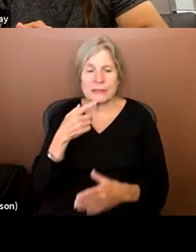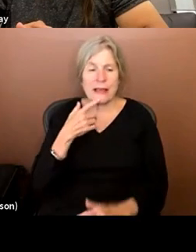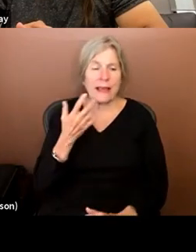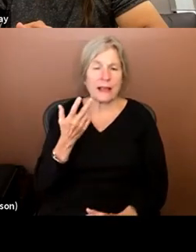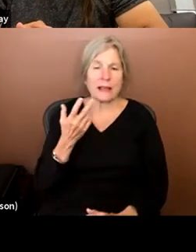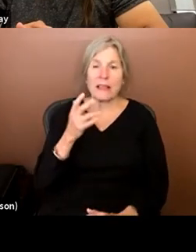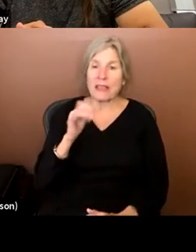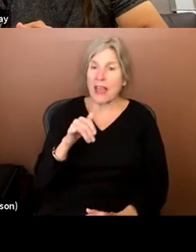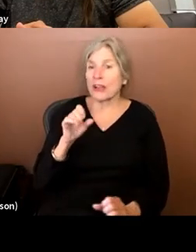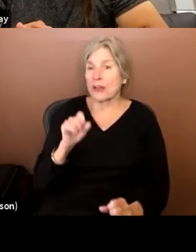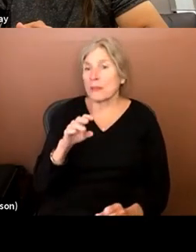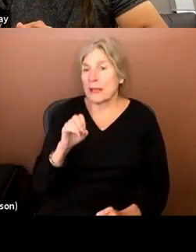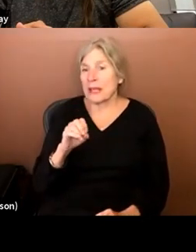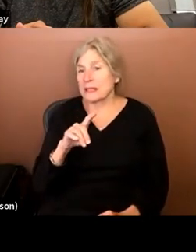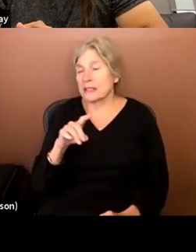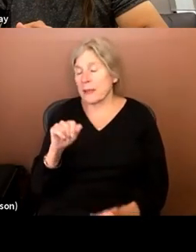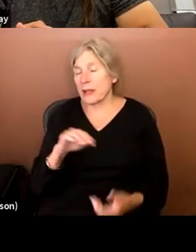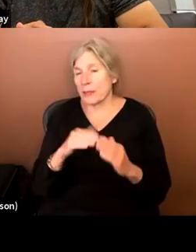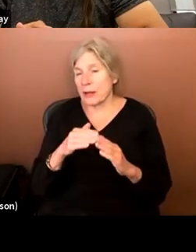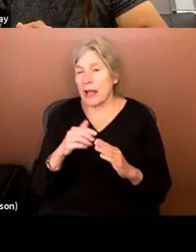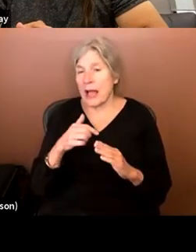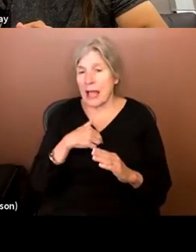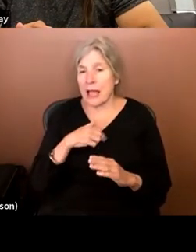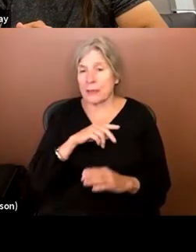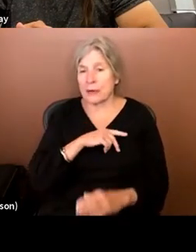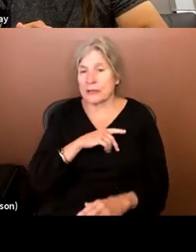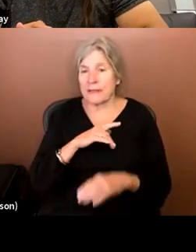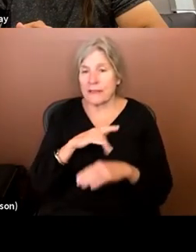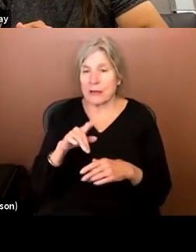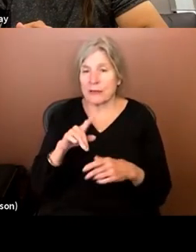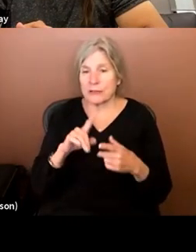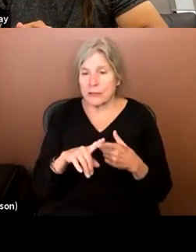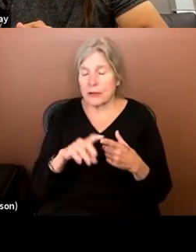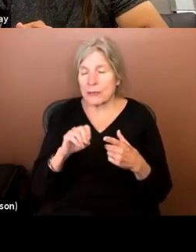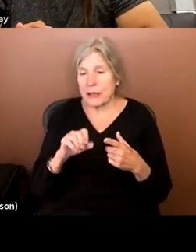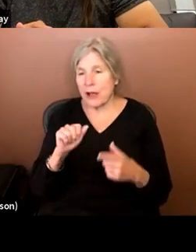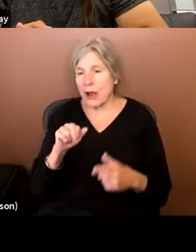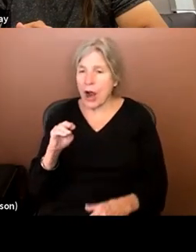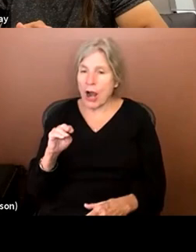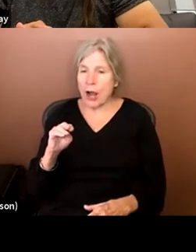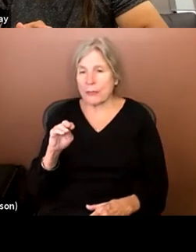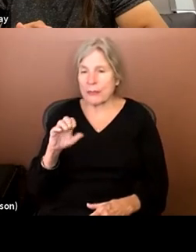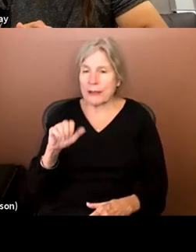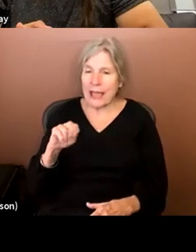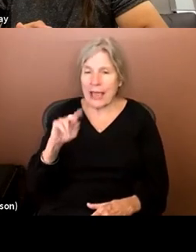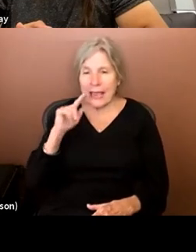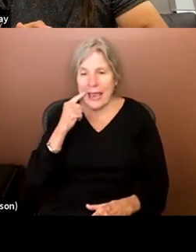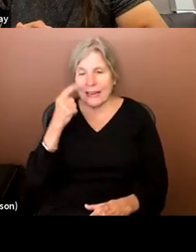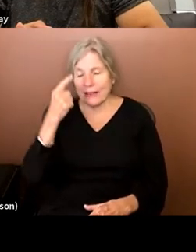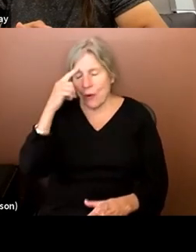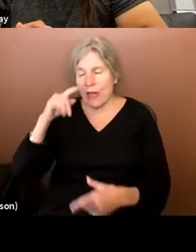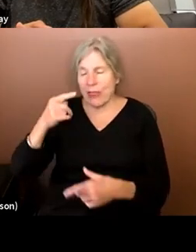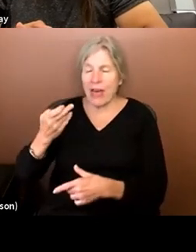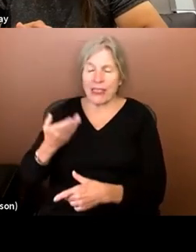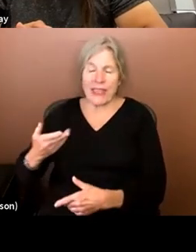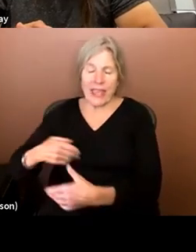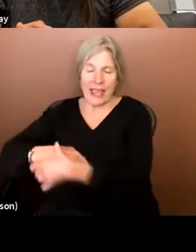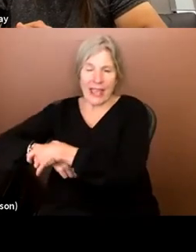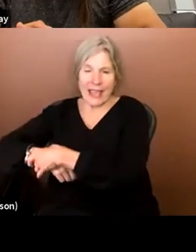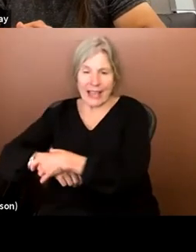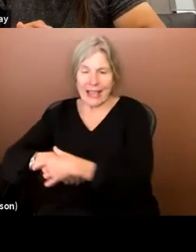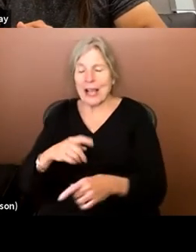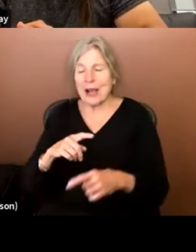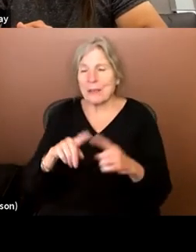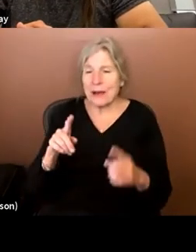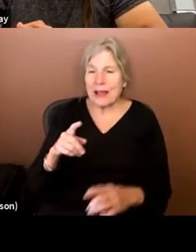like, that could be disability community. And I am personally available to be arm candy for the thing, but, um, I wasn't at the table.